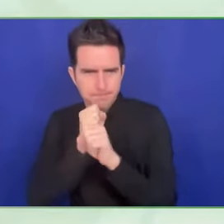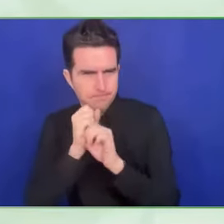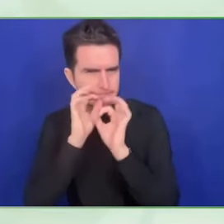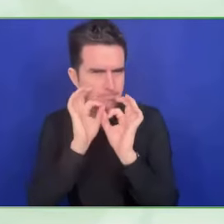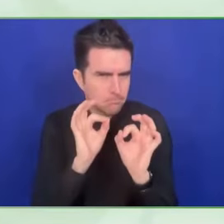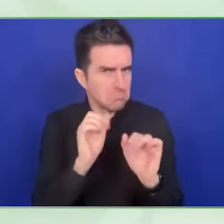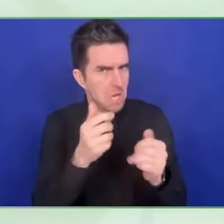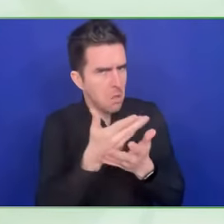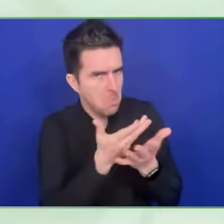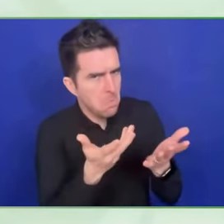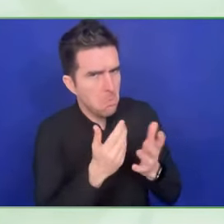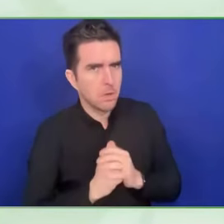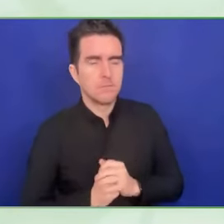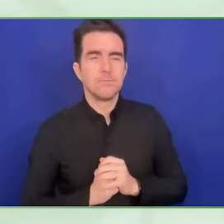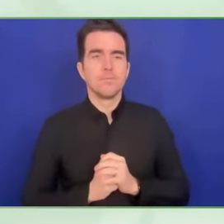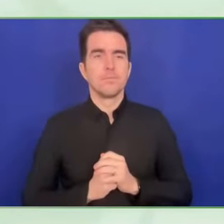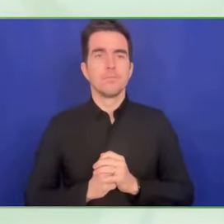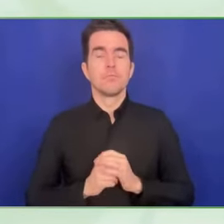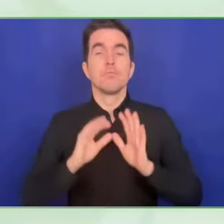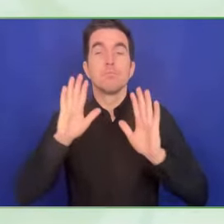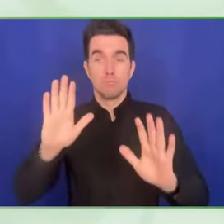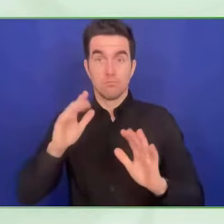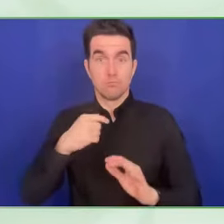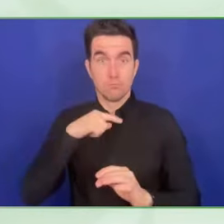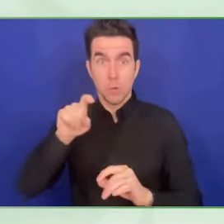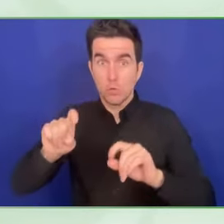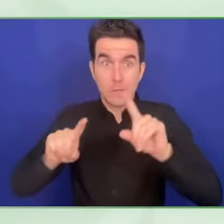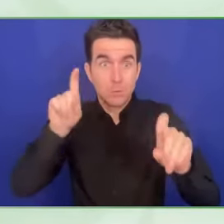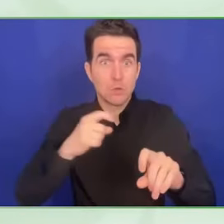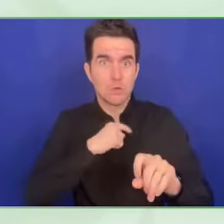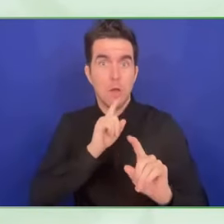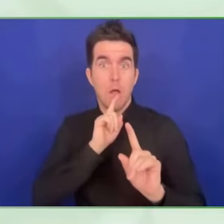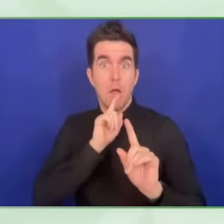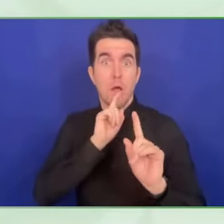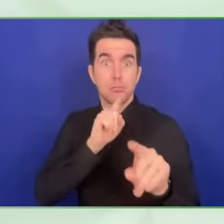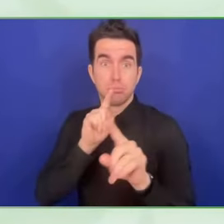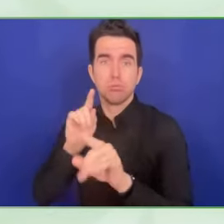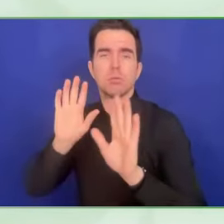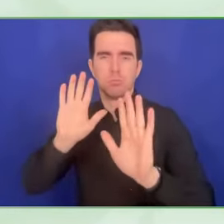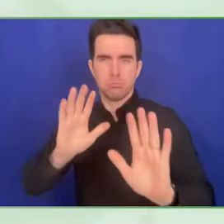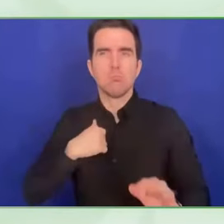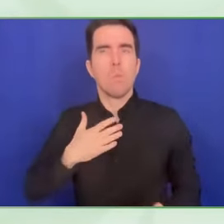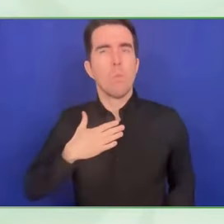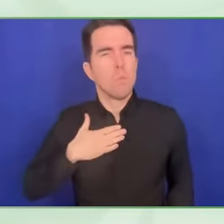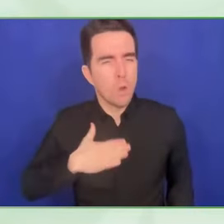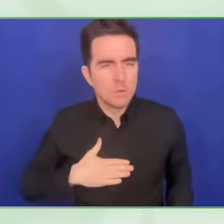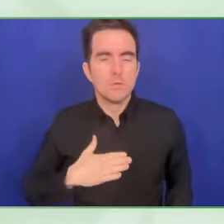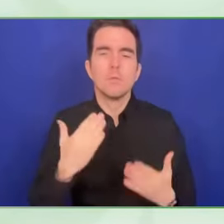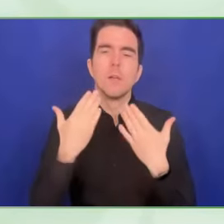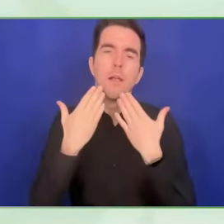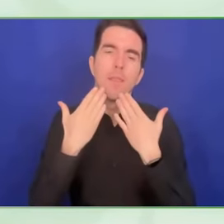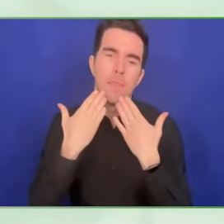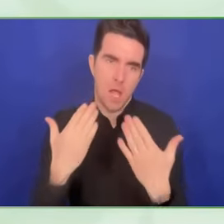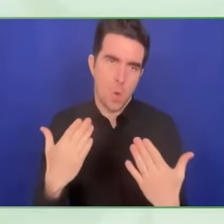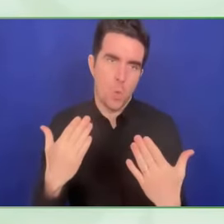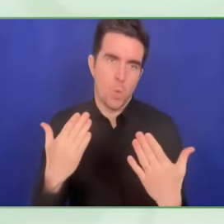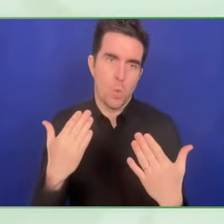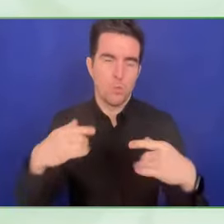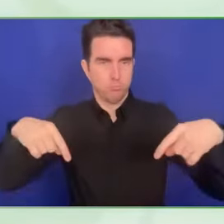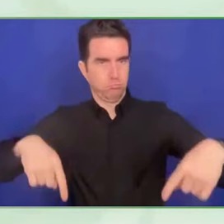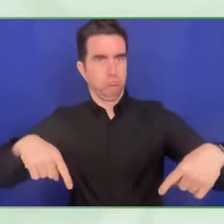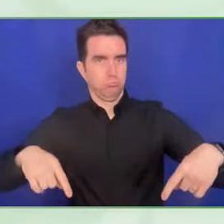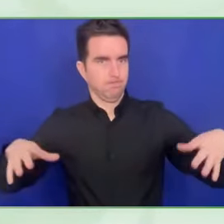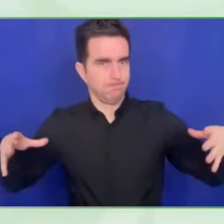The world has changed in a short amount of time. And this new way of working, time zones, offices,